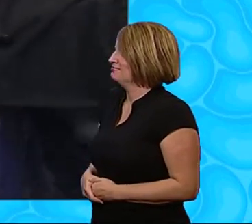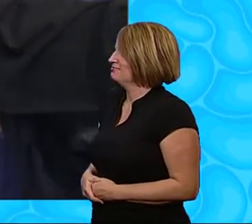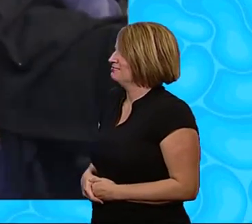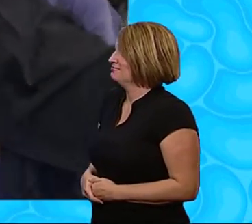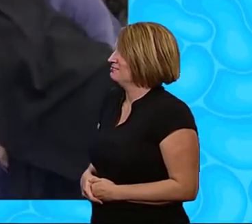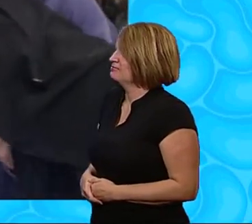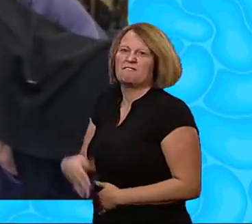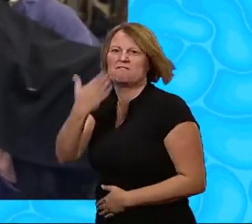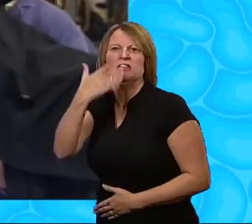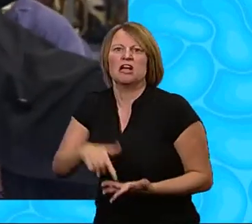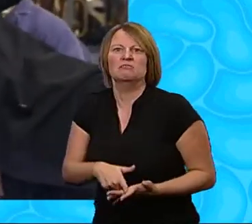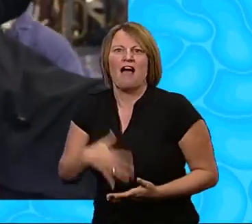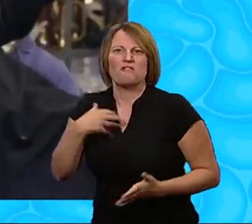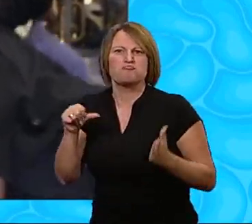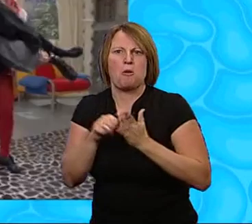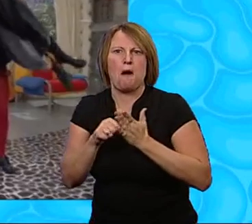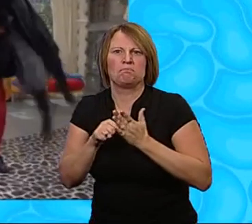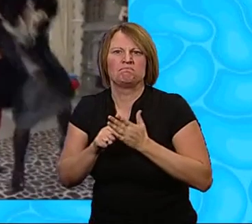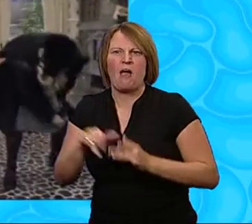Let's face it, I've got problems